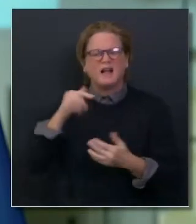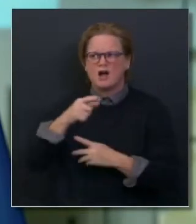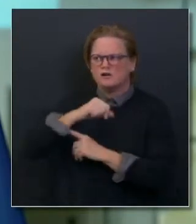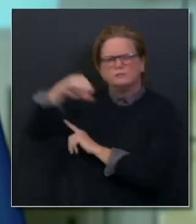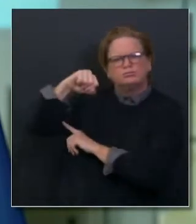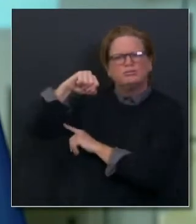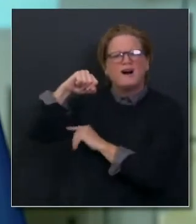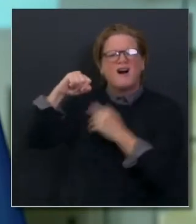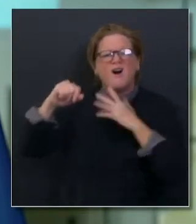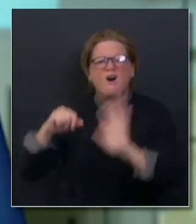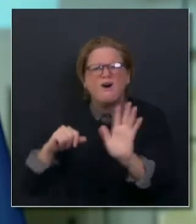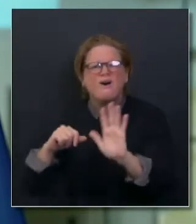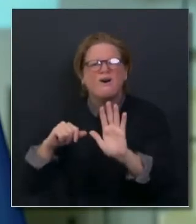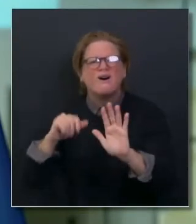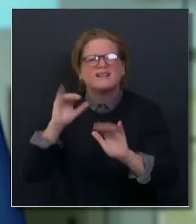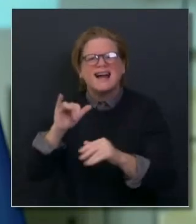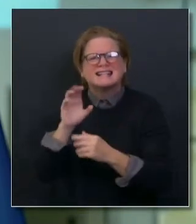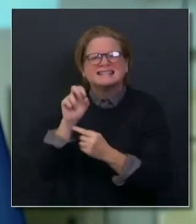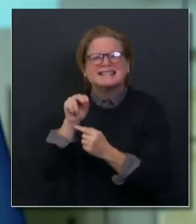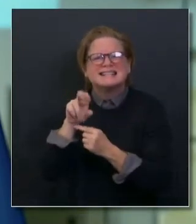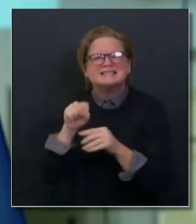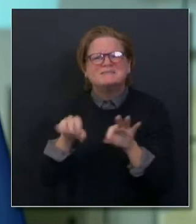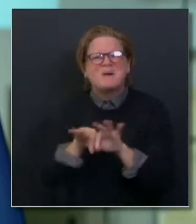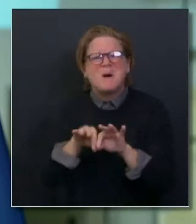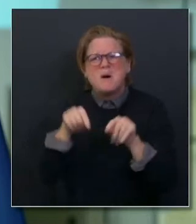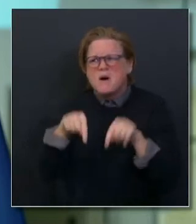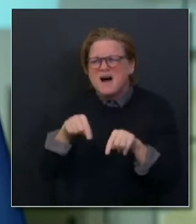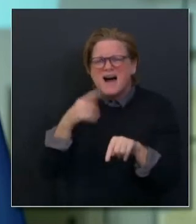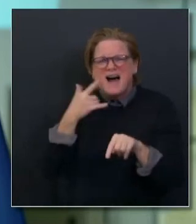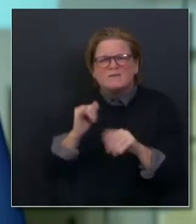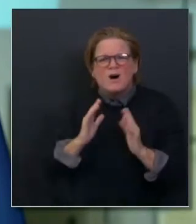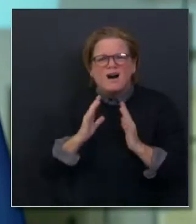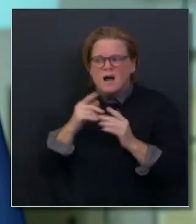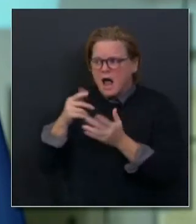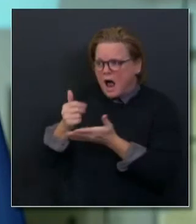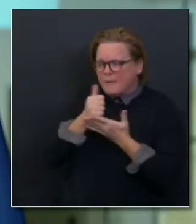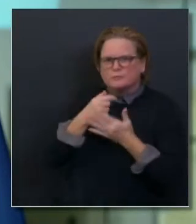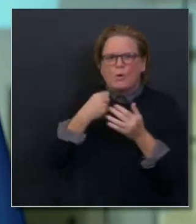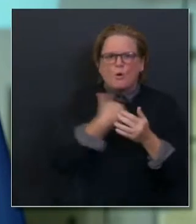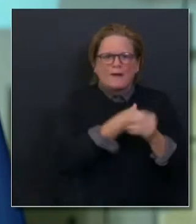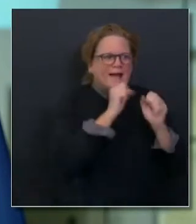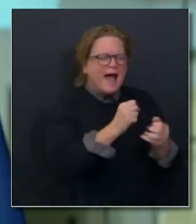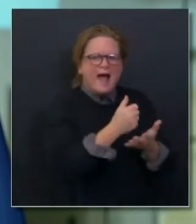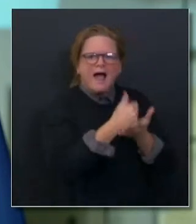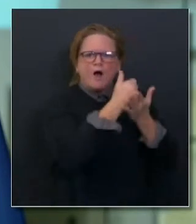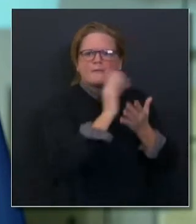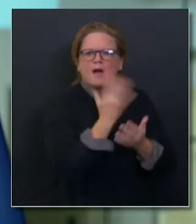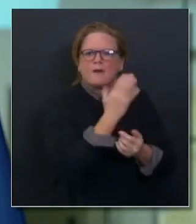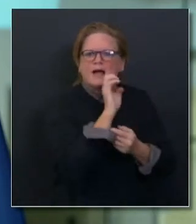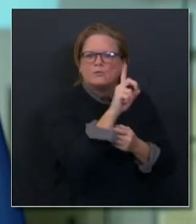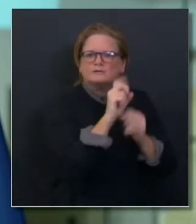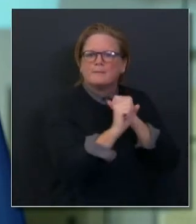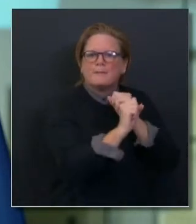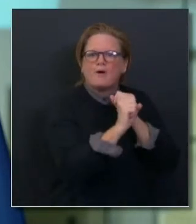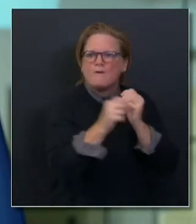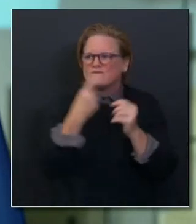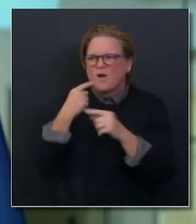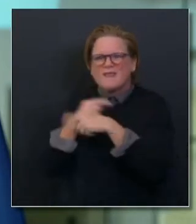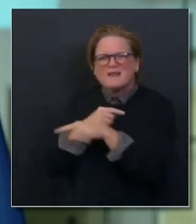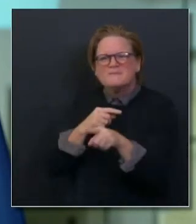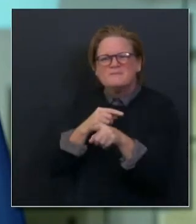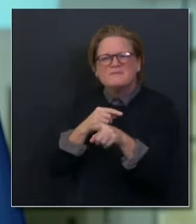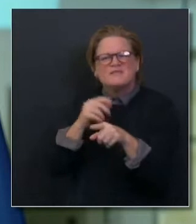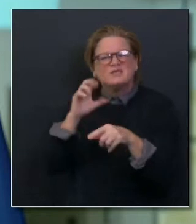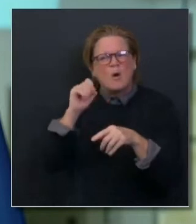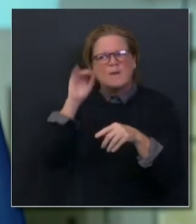with all of those lessons learned in the last year in that space and trying to also bring that to bear in terms of our fact-based